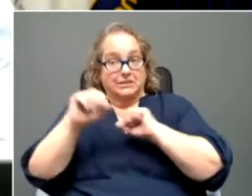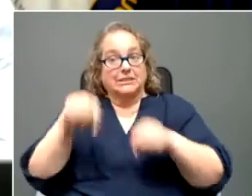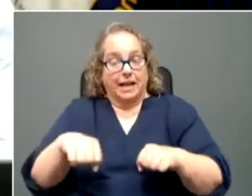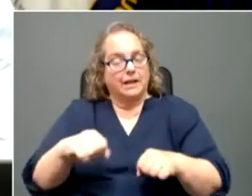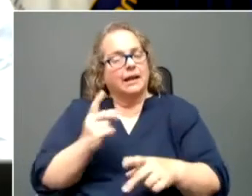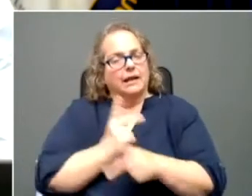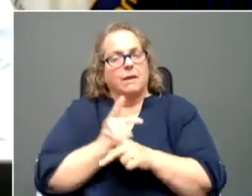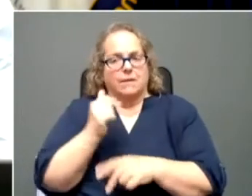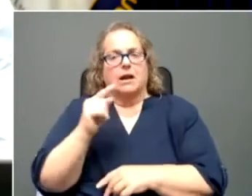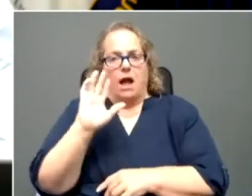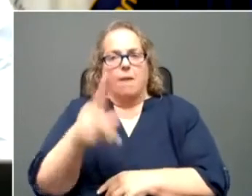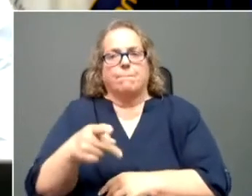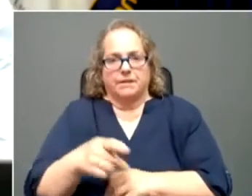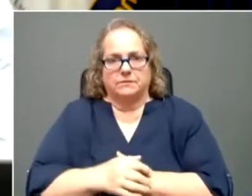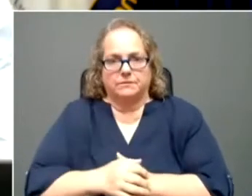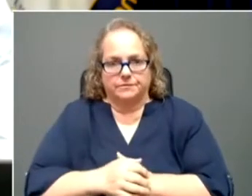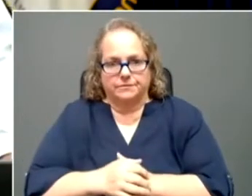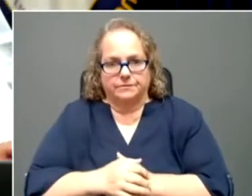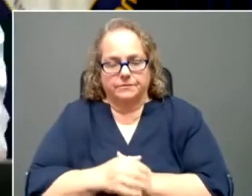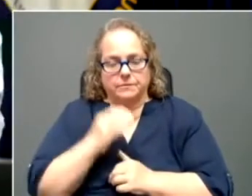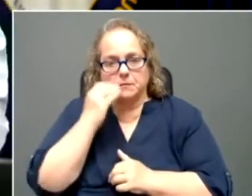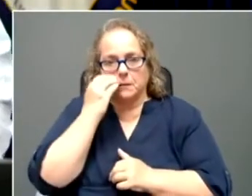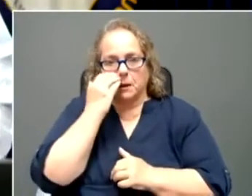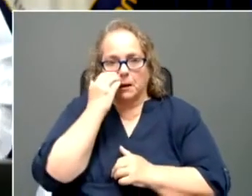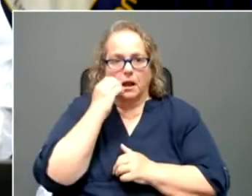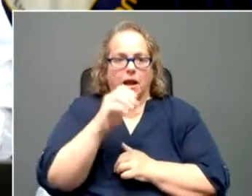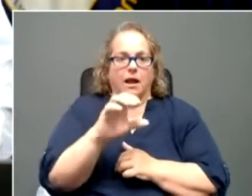Karen Boyer from W. K. U.